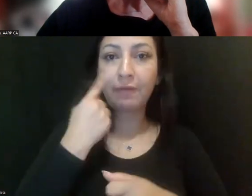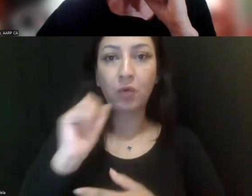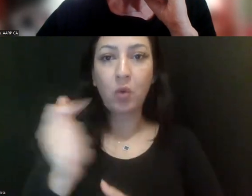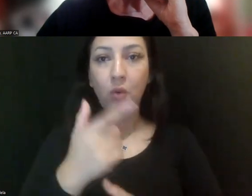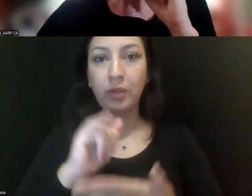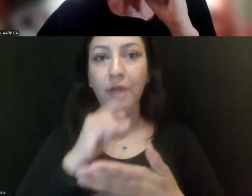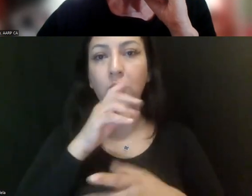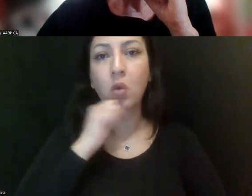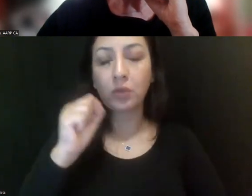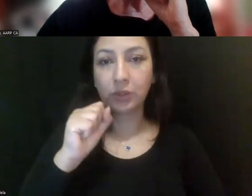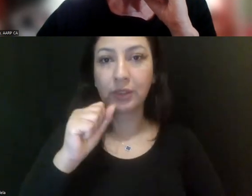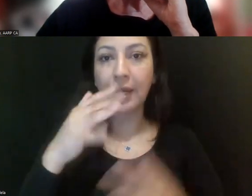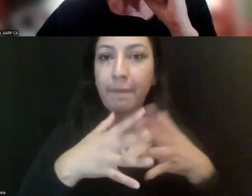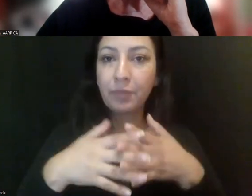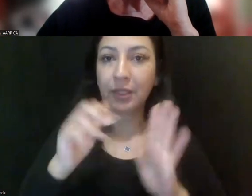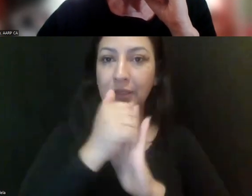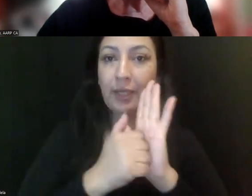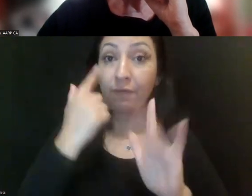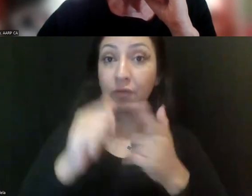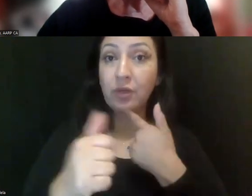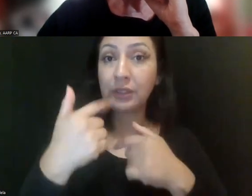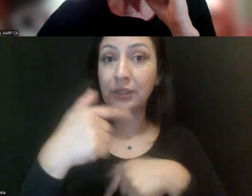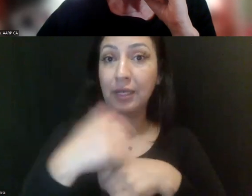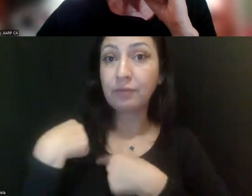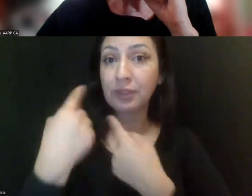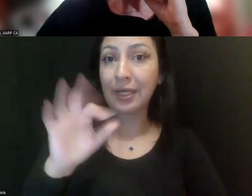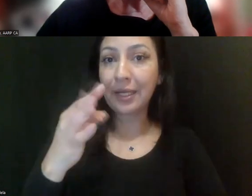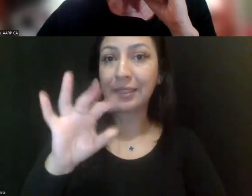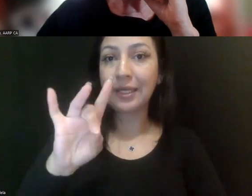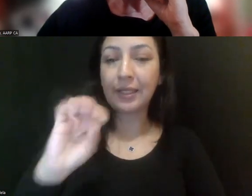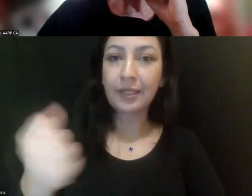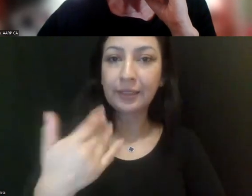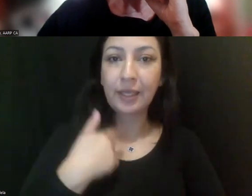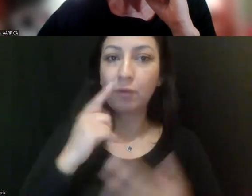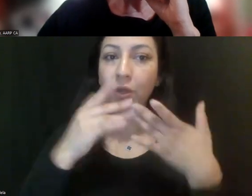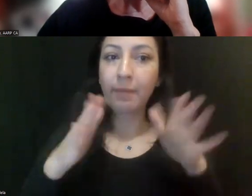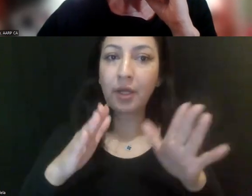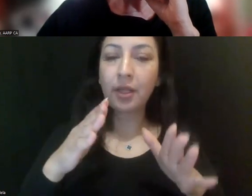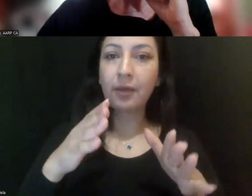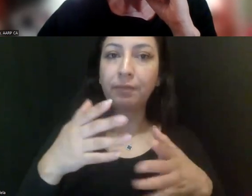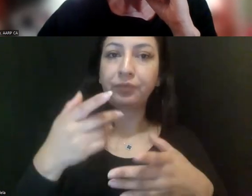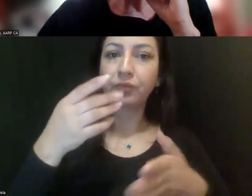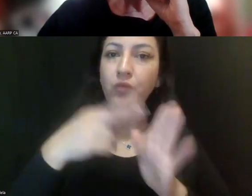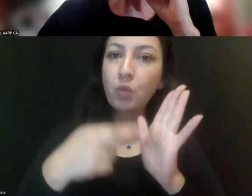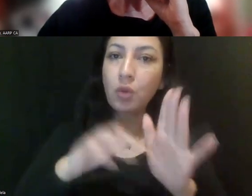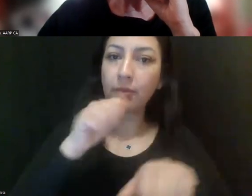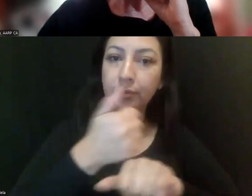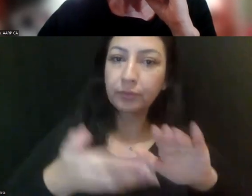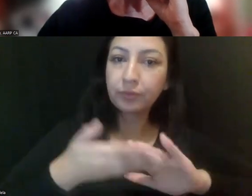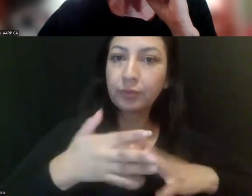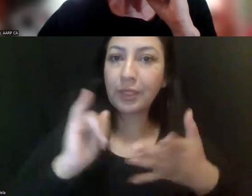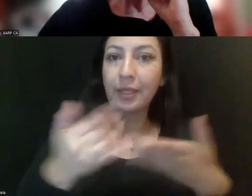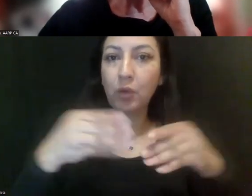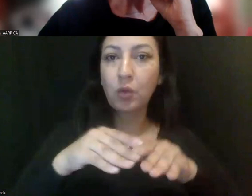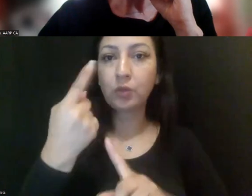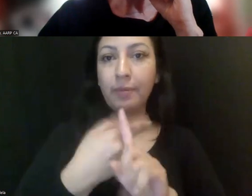Older Americans Act. For the first time since the 1980s, they had a public rulemaking process that just closed